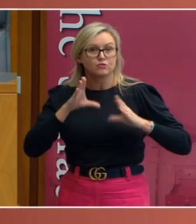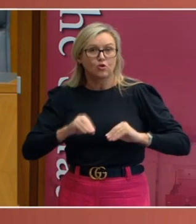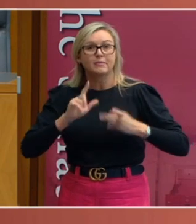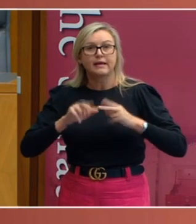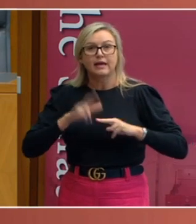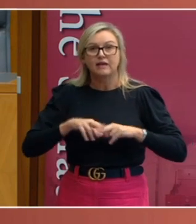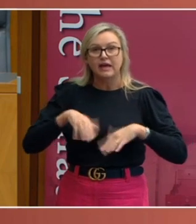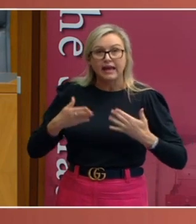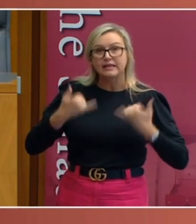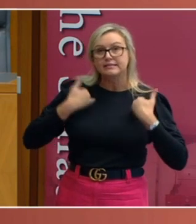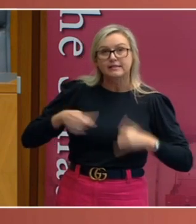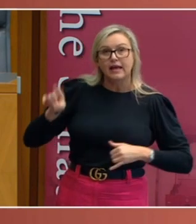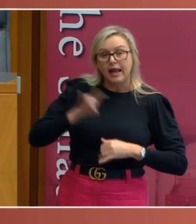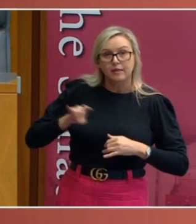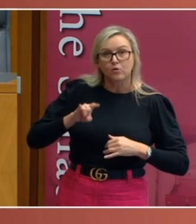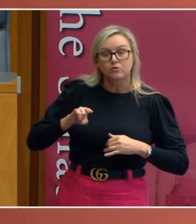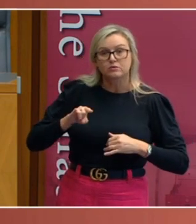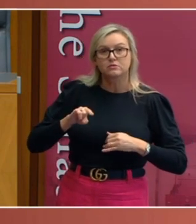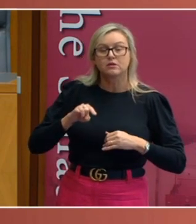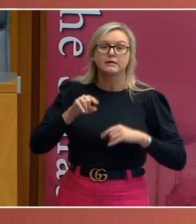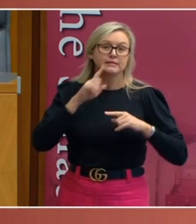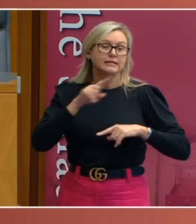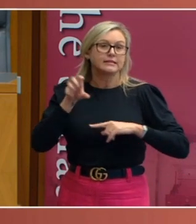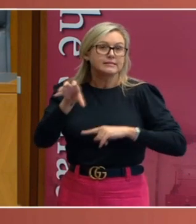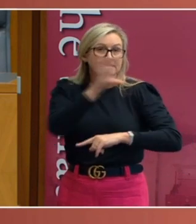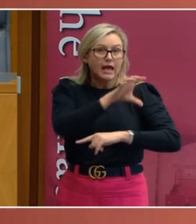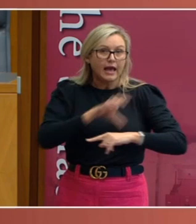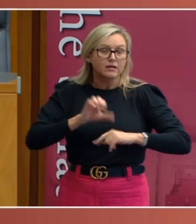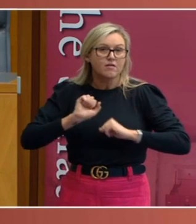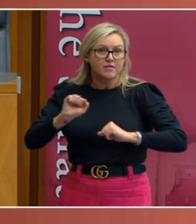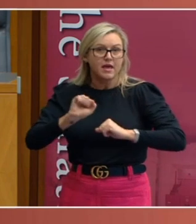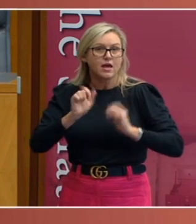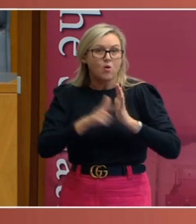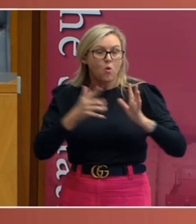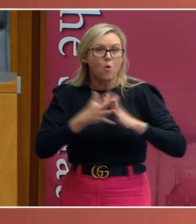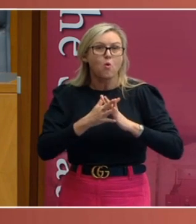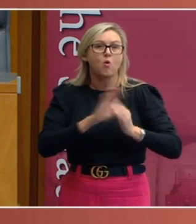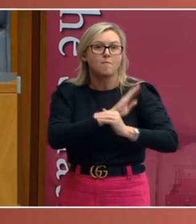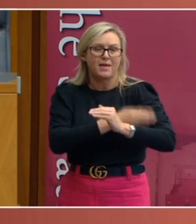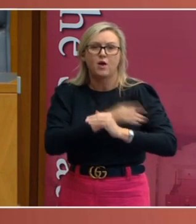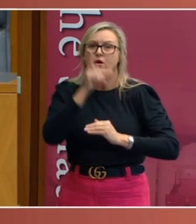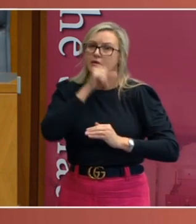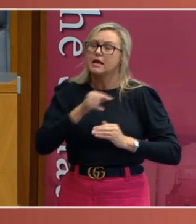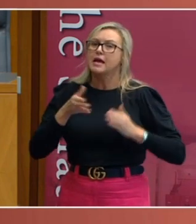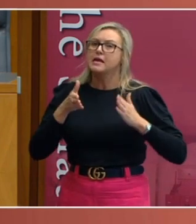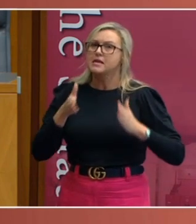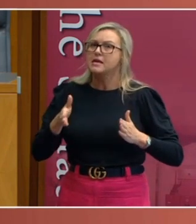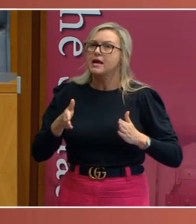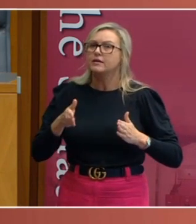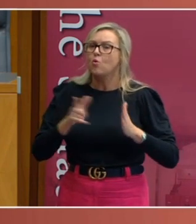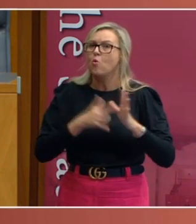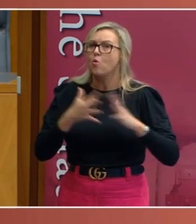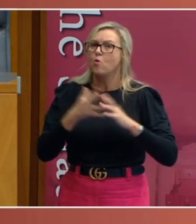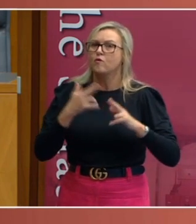and that state legislative powers also extend to quarantine and reasonable inspection laws.